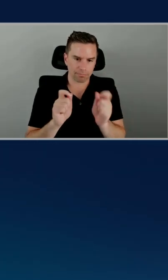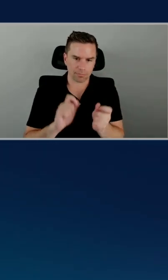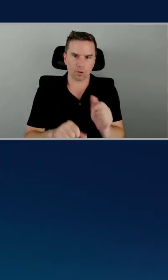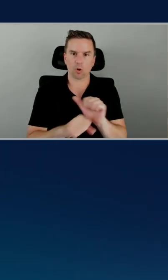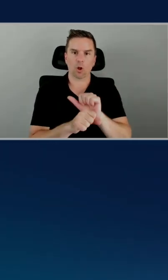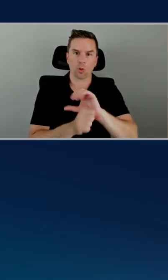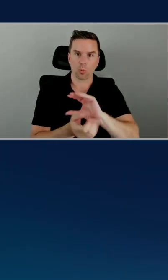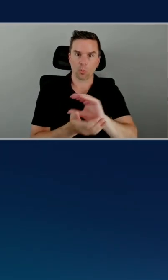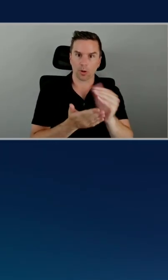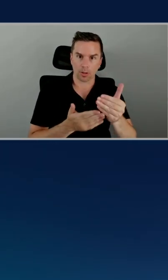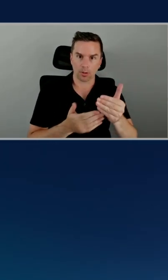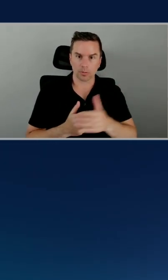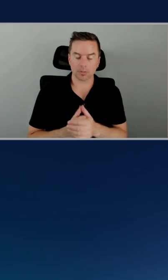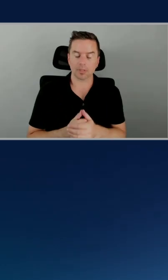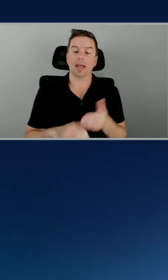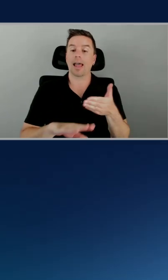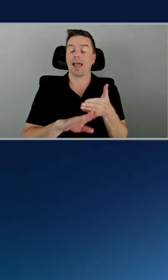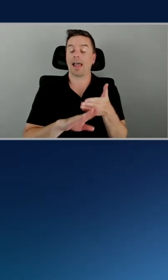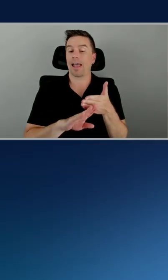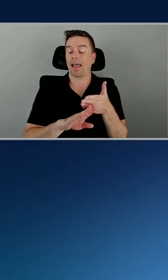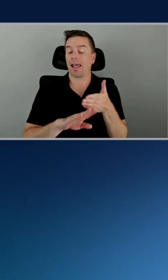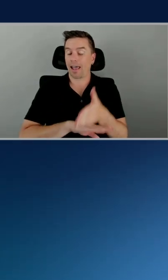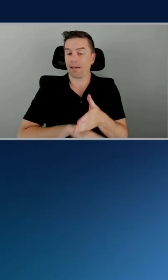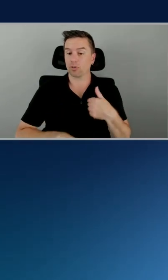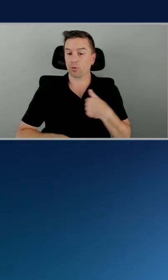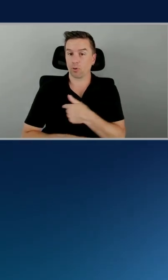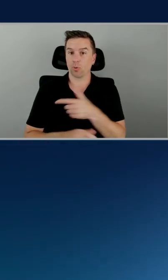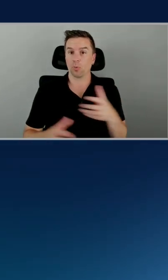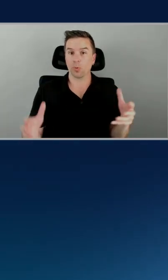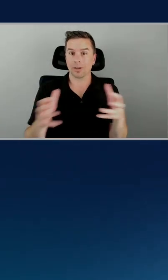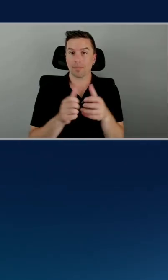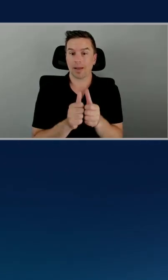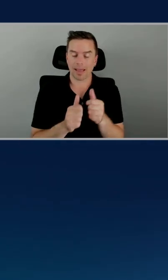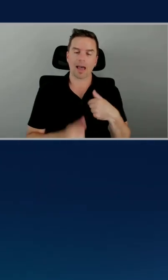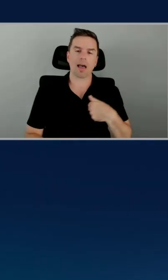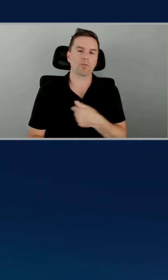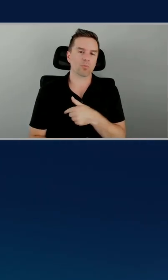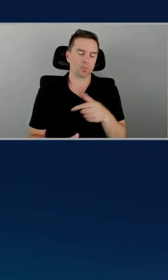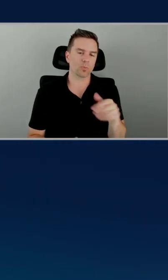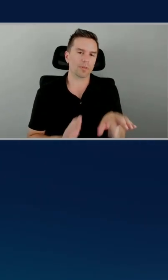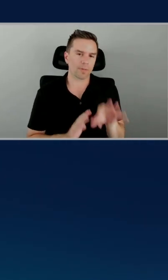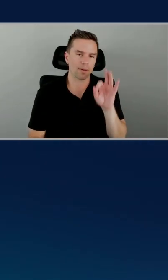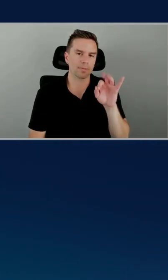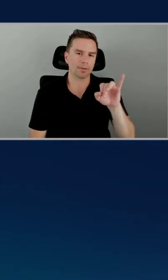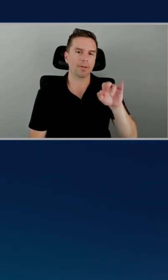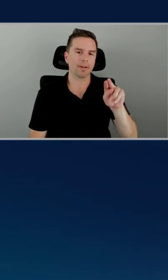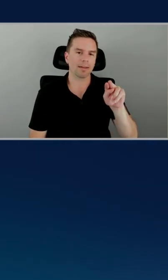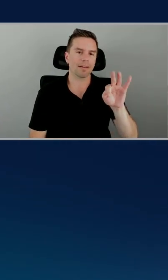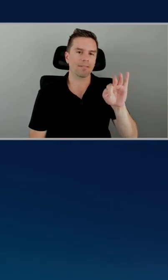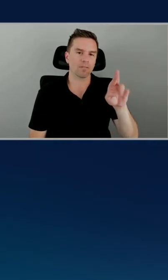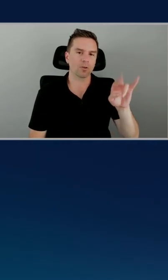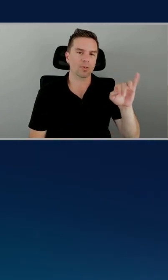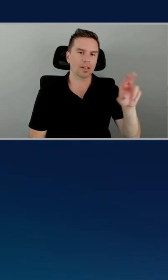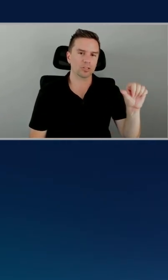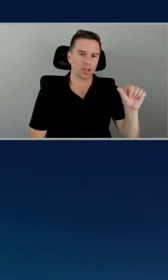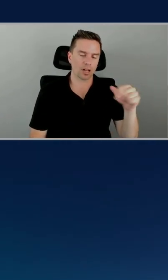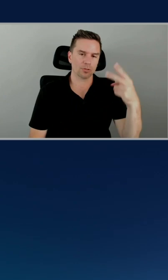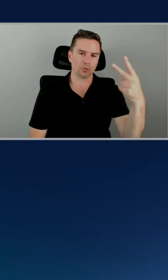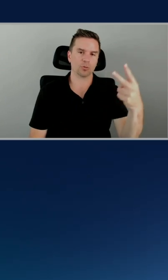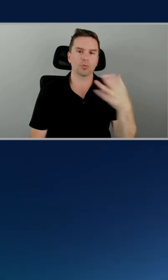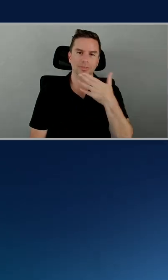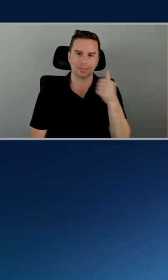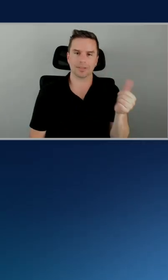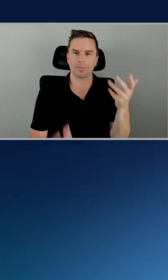that with the requirements that Monk's team had here, we found Inferentia 2 was a perfect fit, given the latency requirement, the scale-out that SageMaker